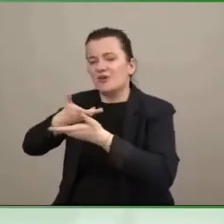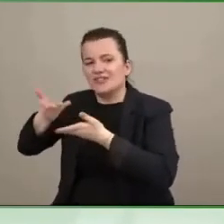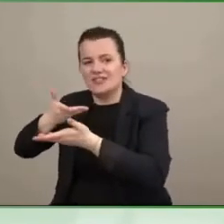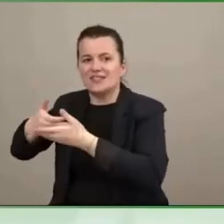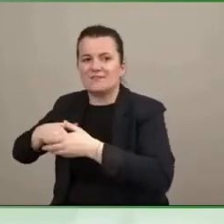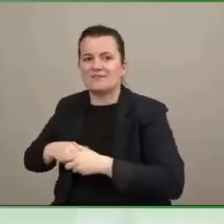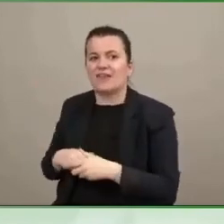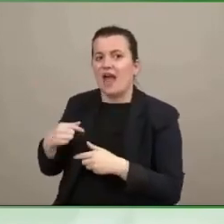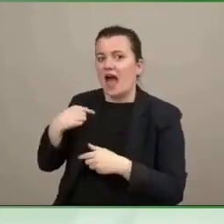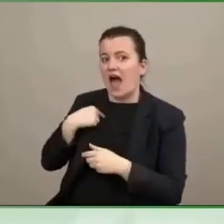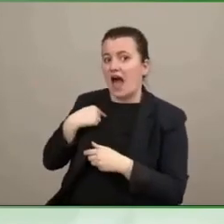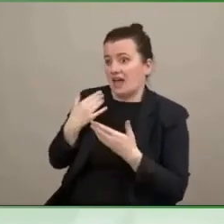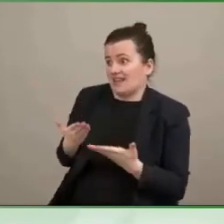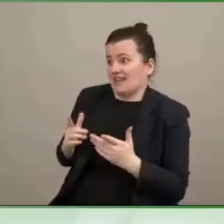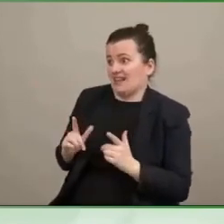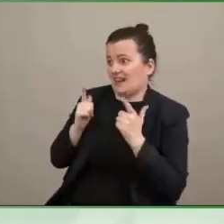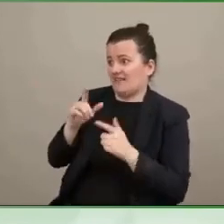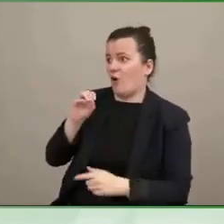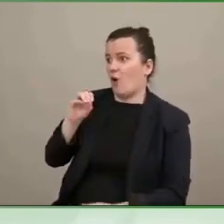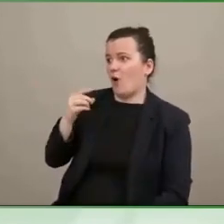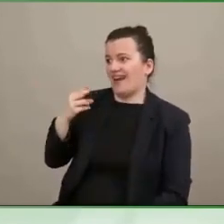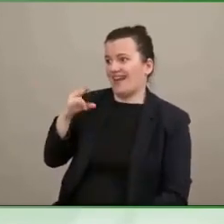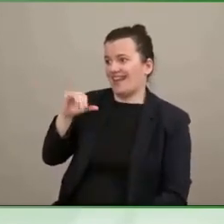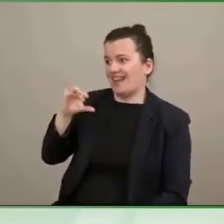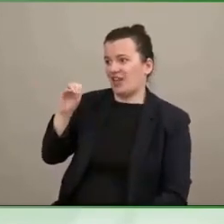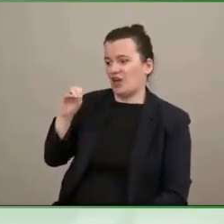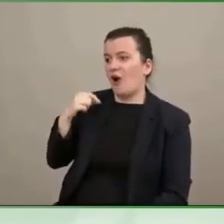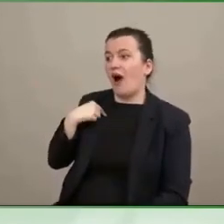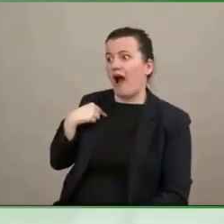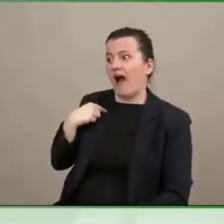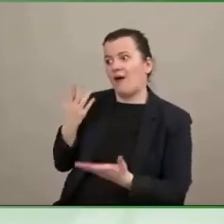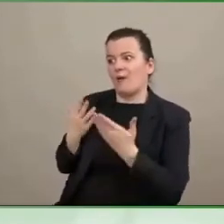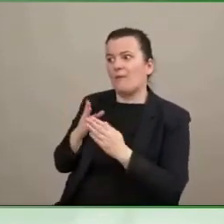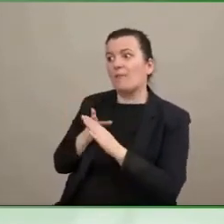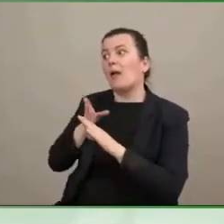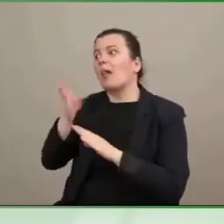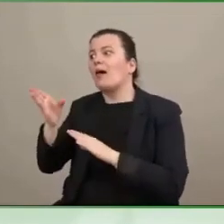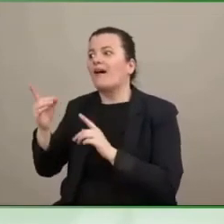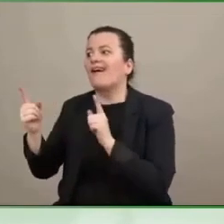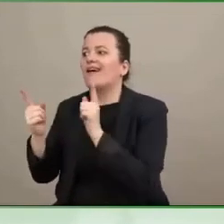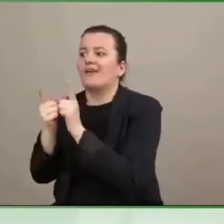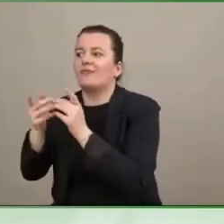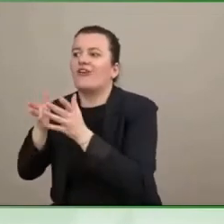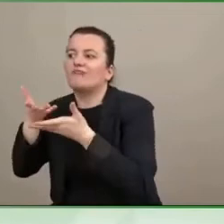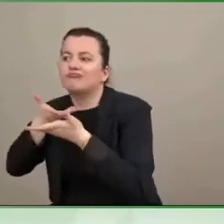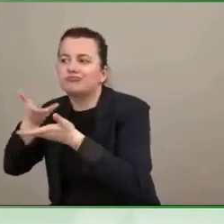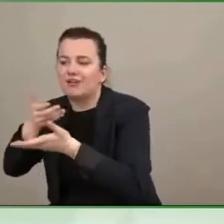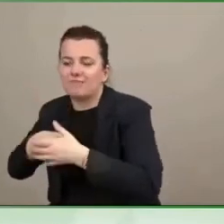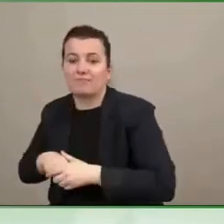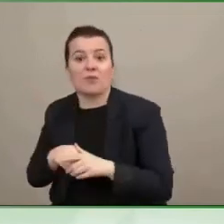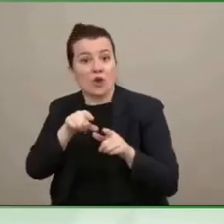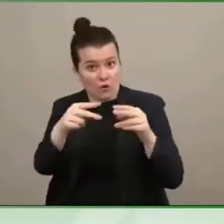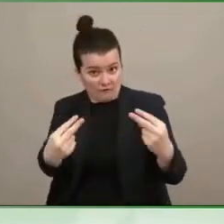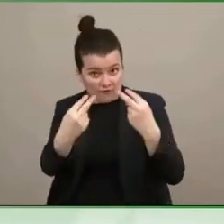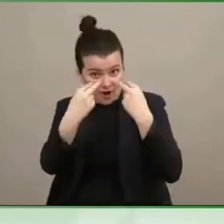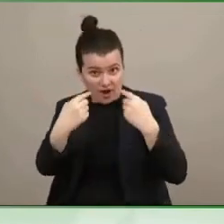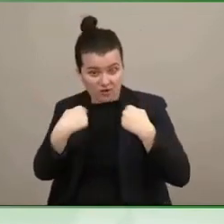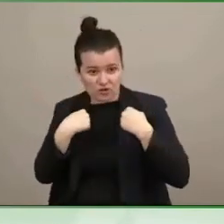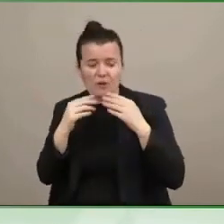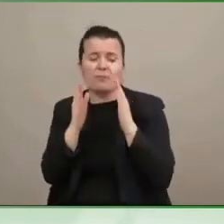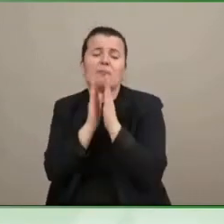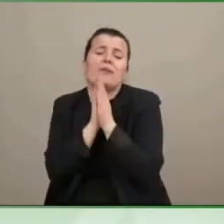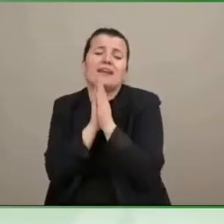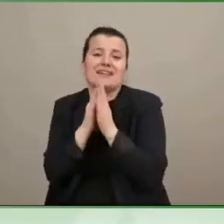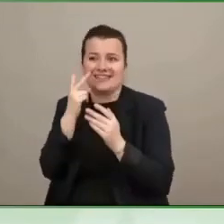now. But I will pop by. And for everybody watching me, please do go on to the website of the Kessler